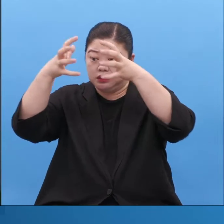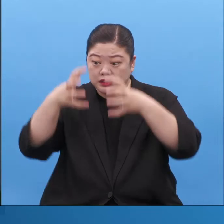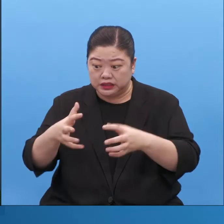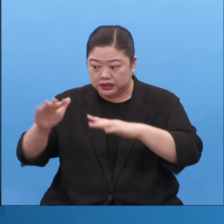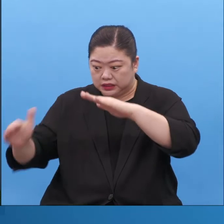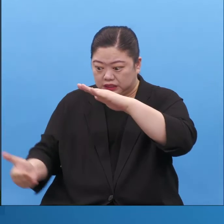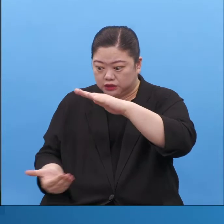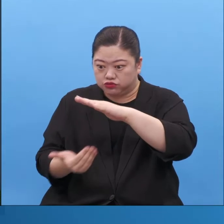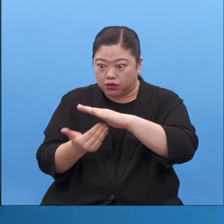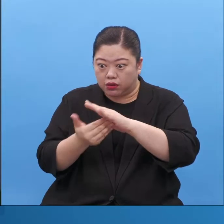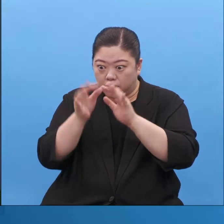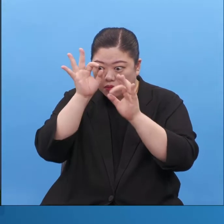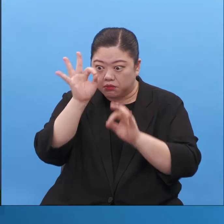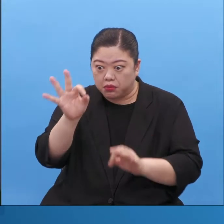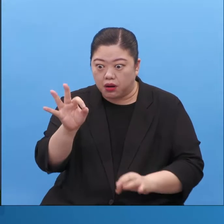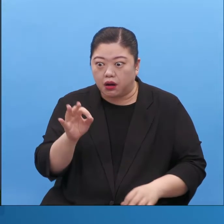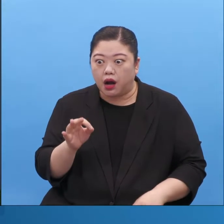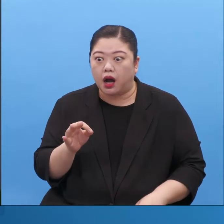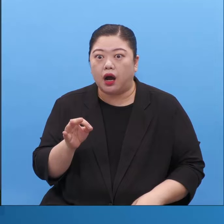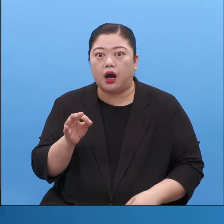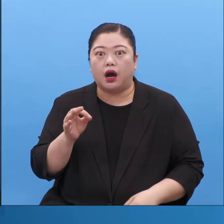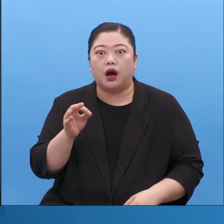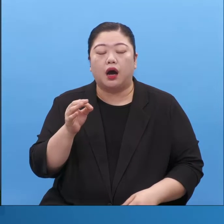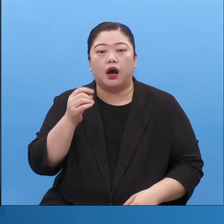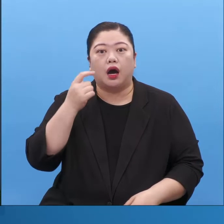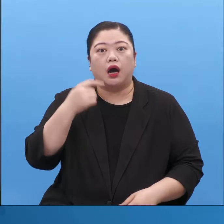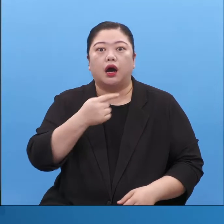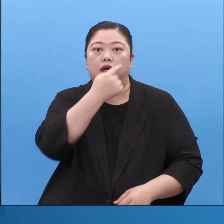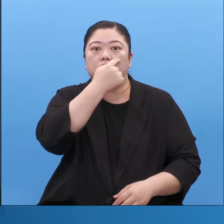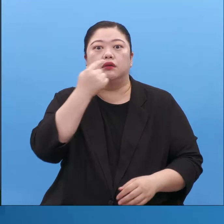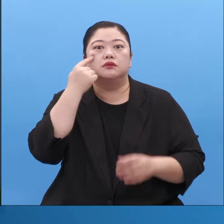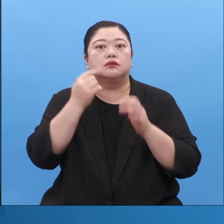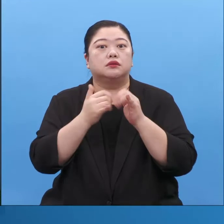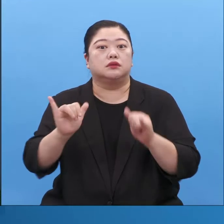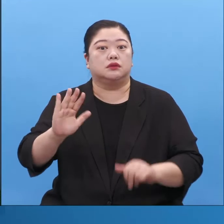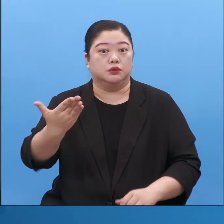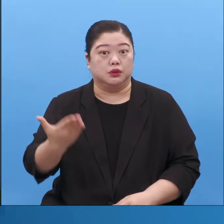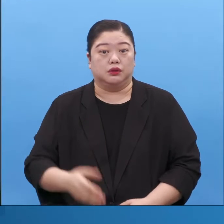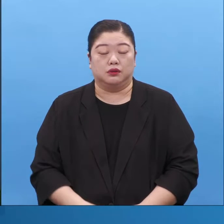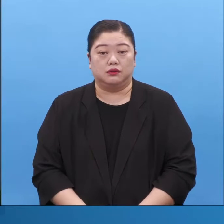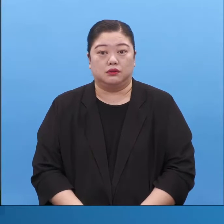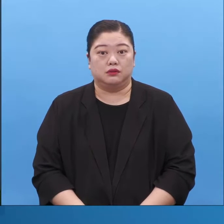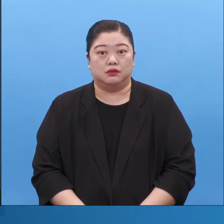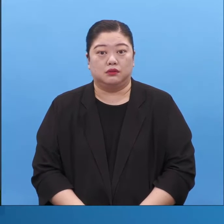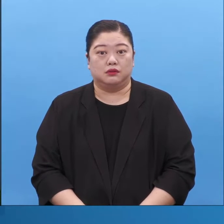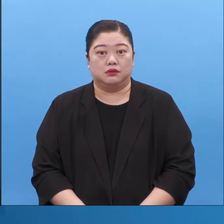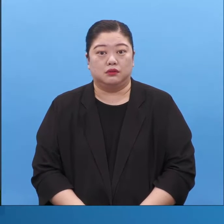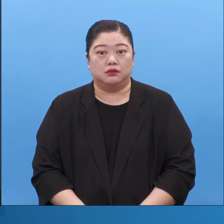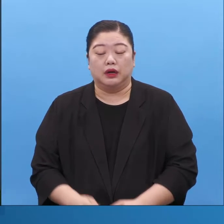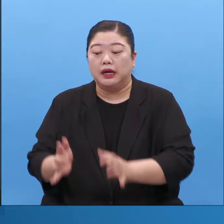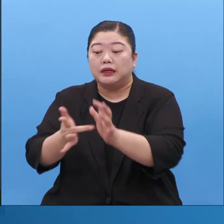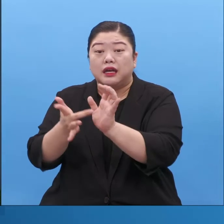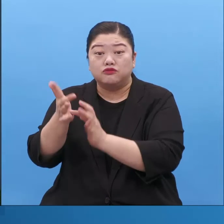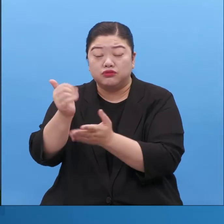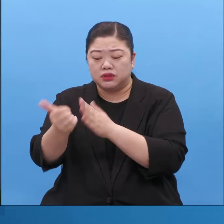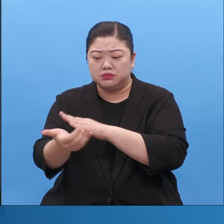And at the time that you pray that God's kingdom and the things pertaining to are being fulfilled. It's what Jesus said.